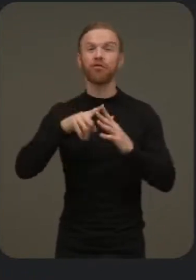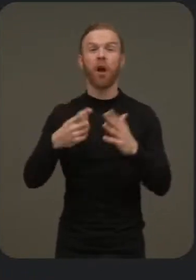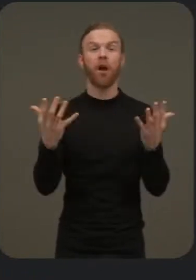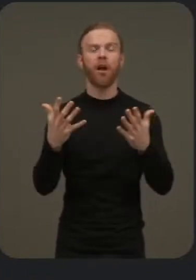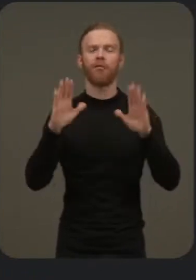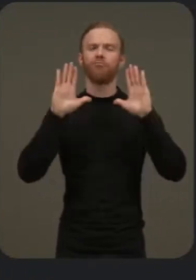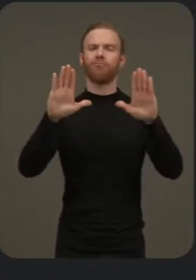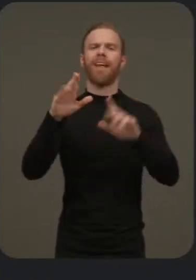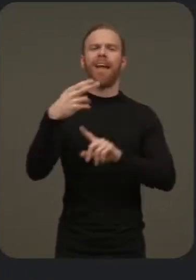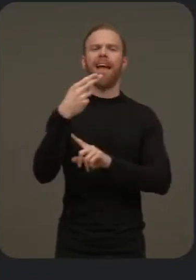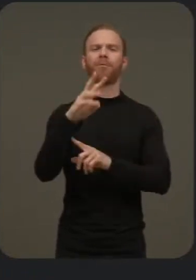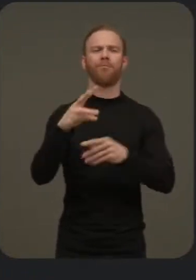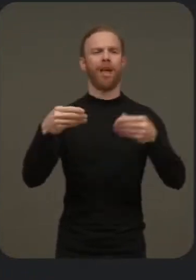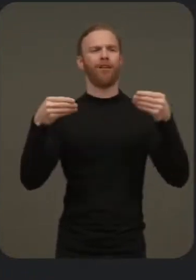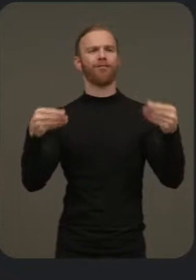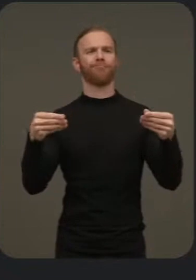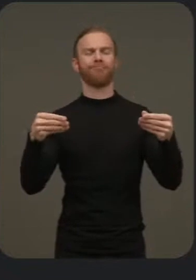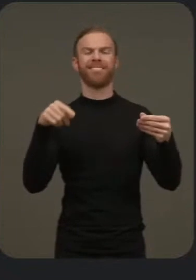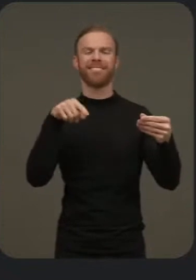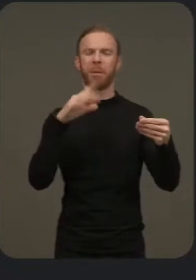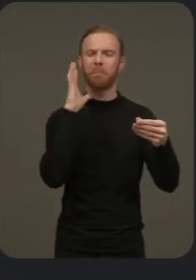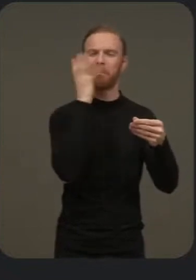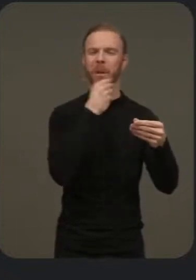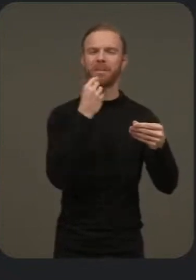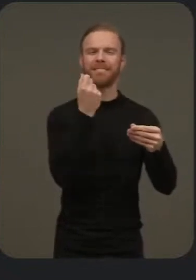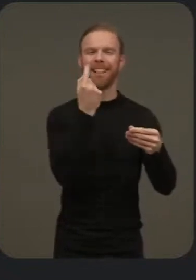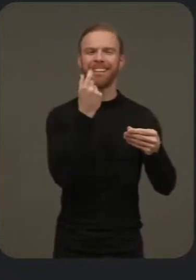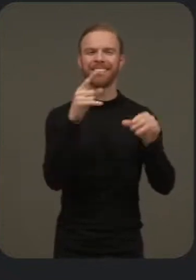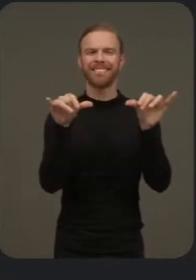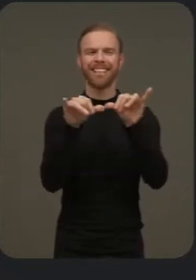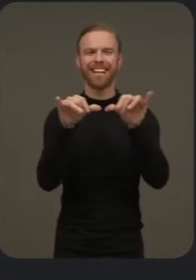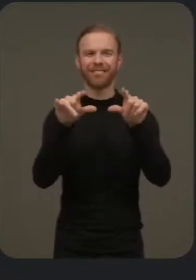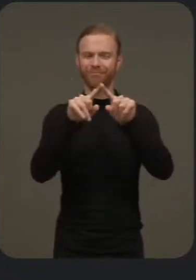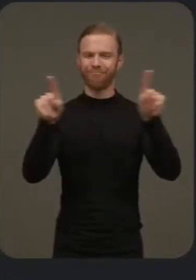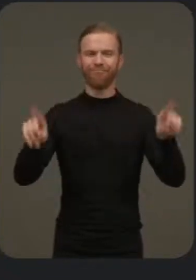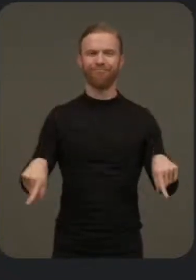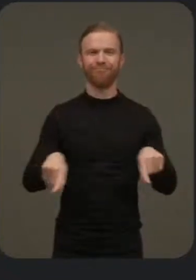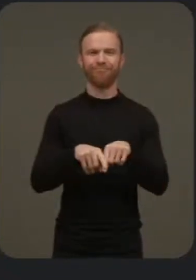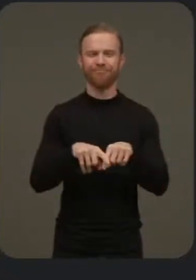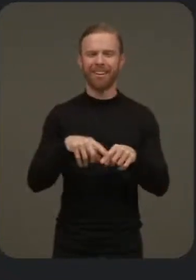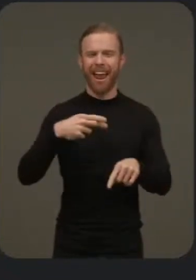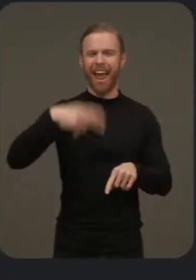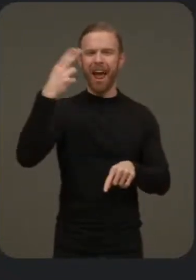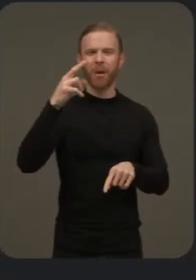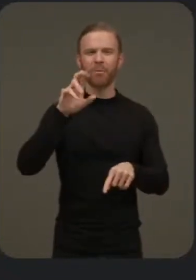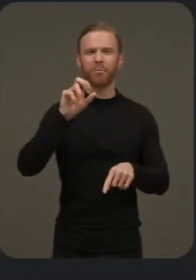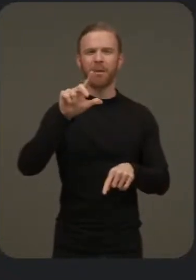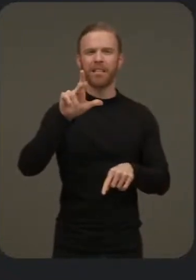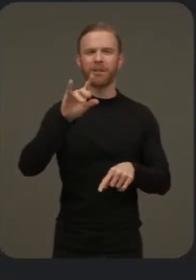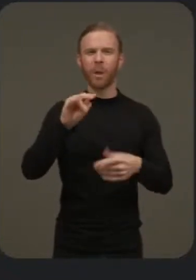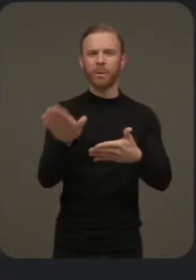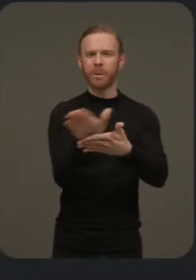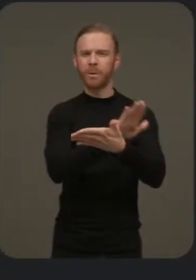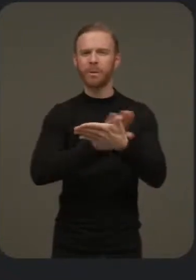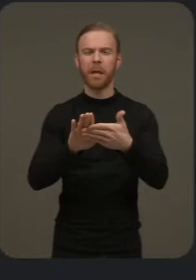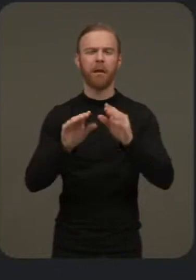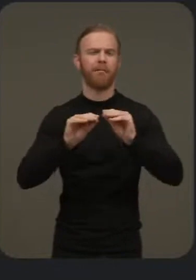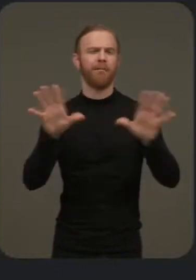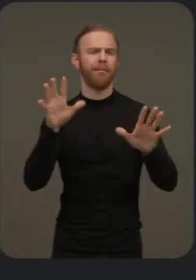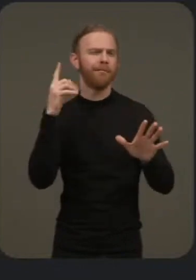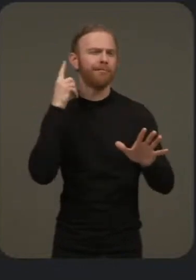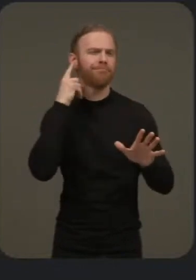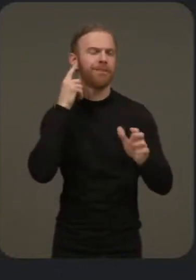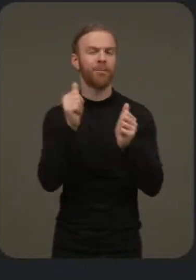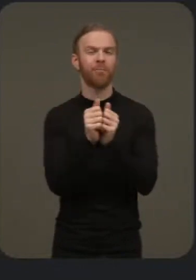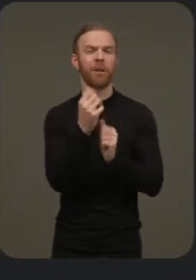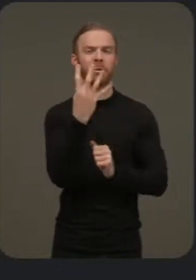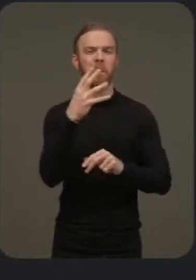hardware. A beautiful 11-inch high-resolution display with crisp audio from the four built-in speakers.